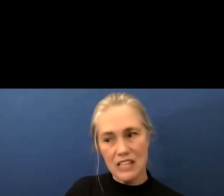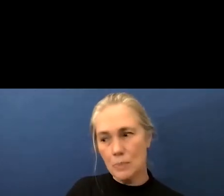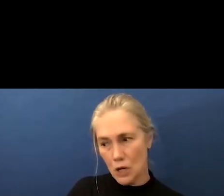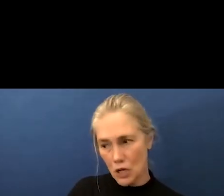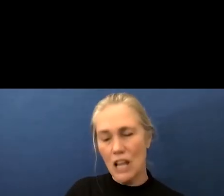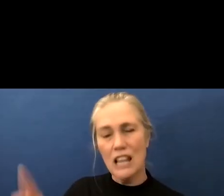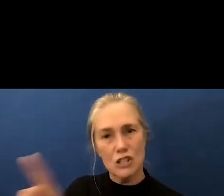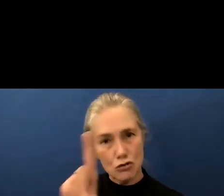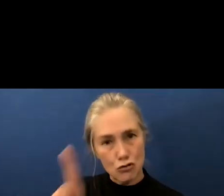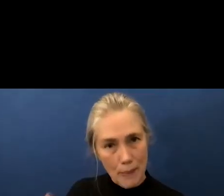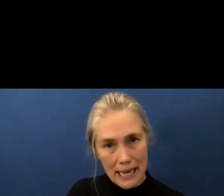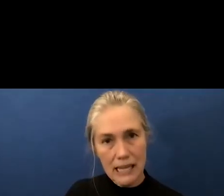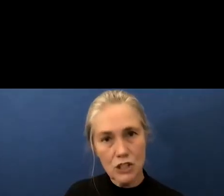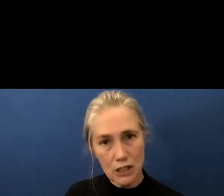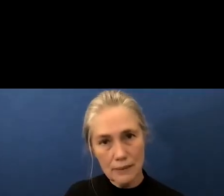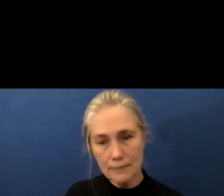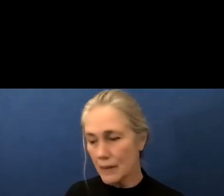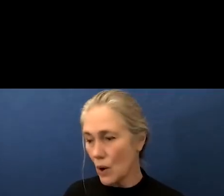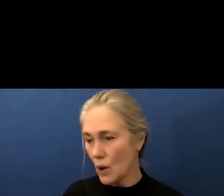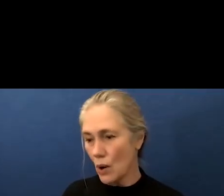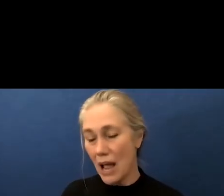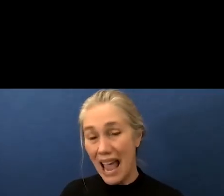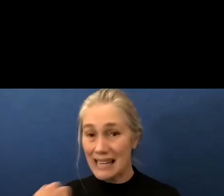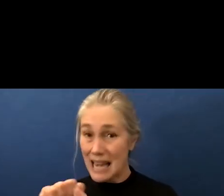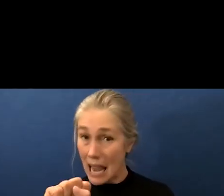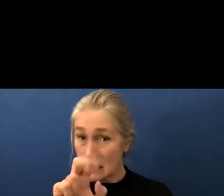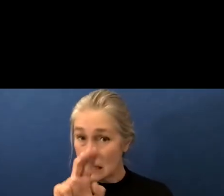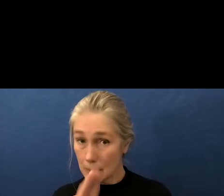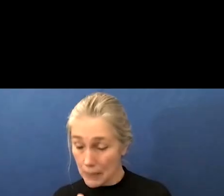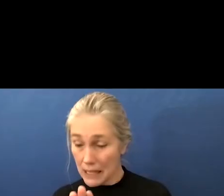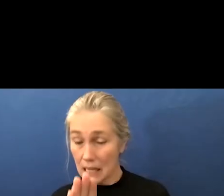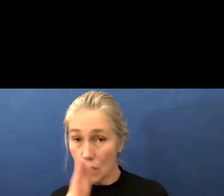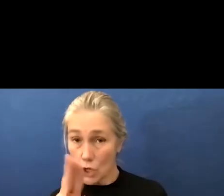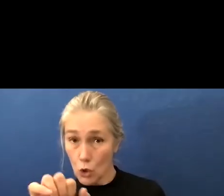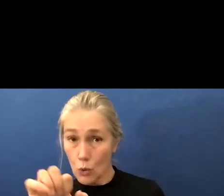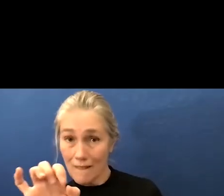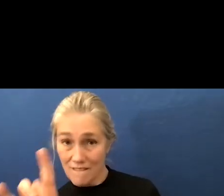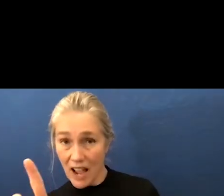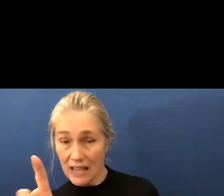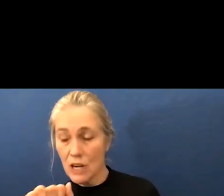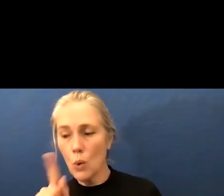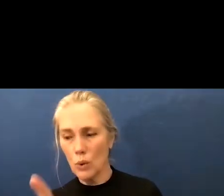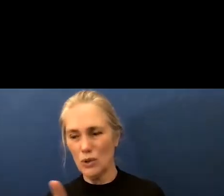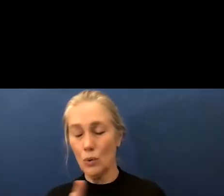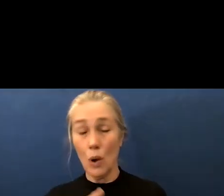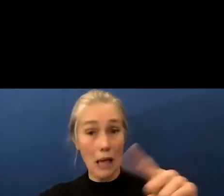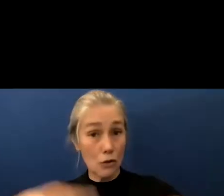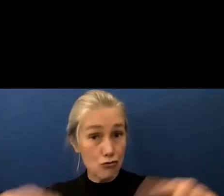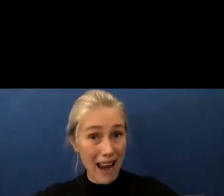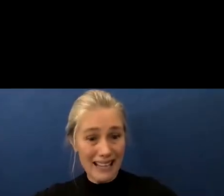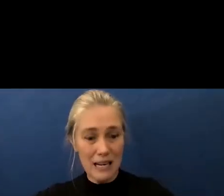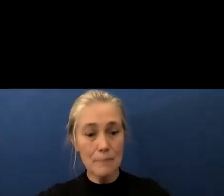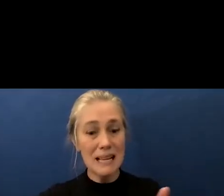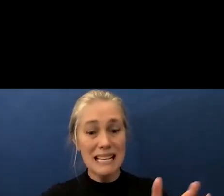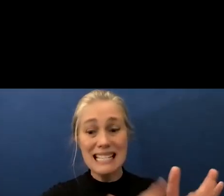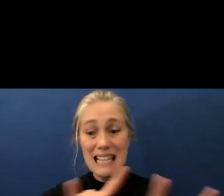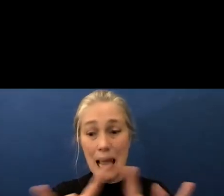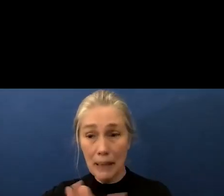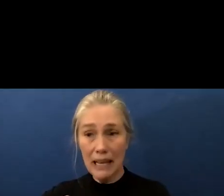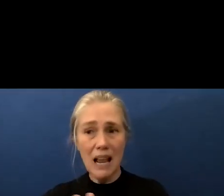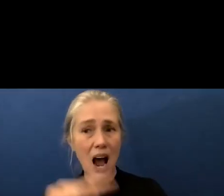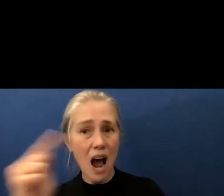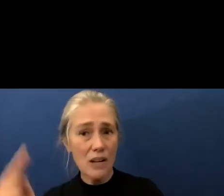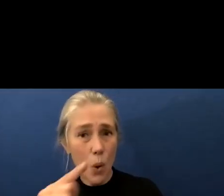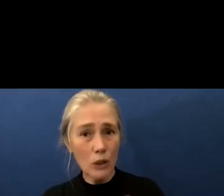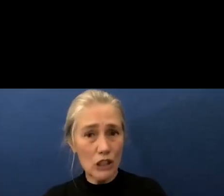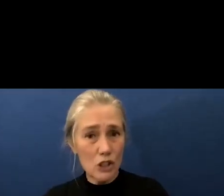discrimination now sb unified will be doing so-called random sampling not only the unvaxed kids despite there